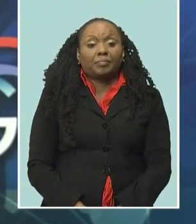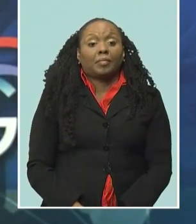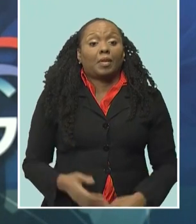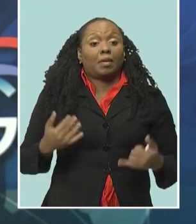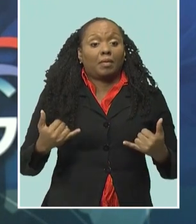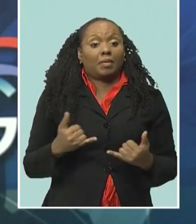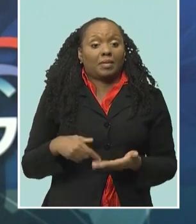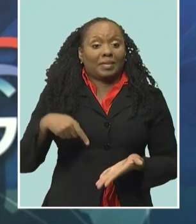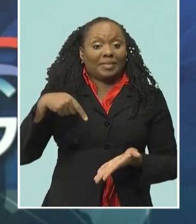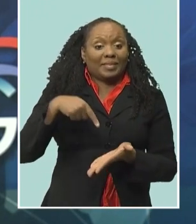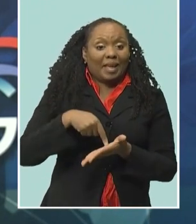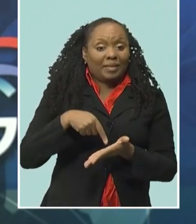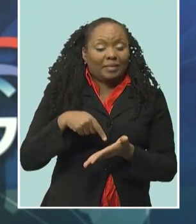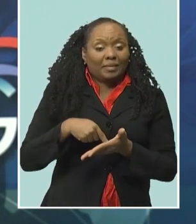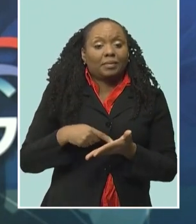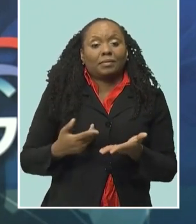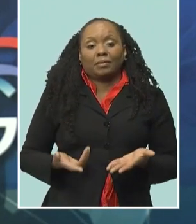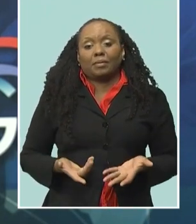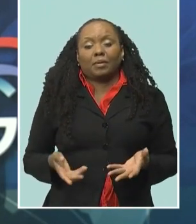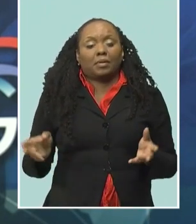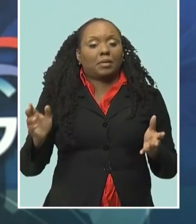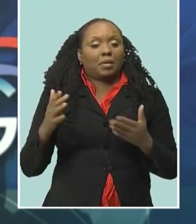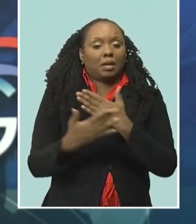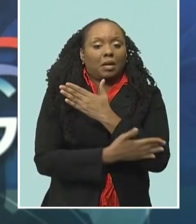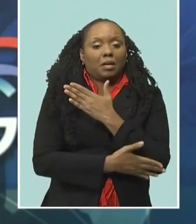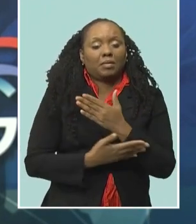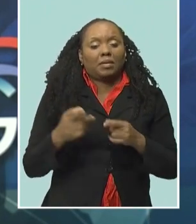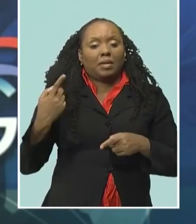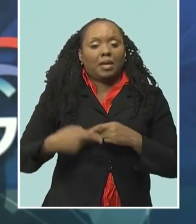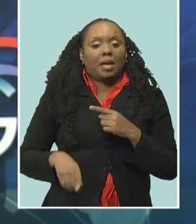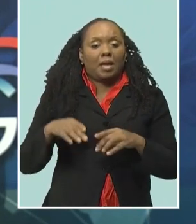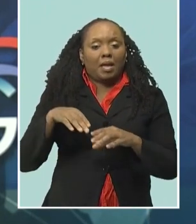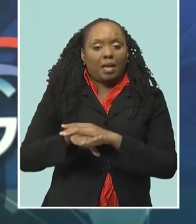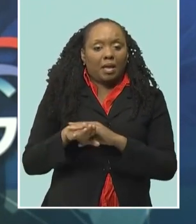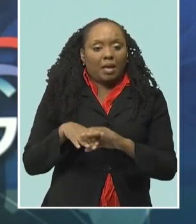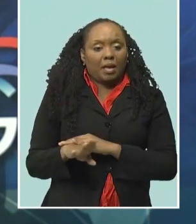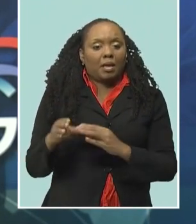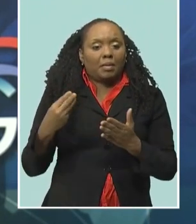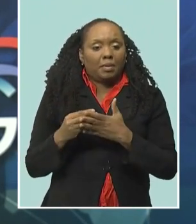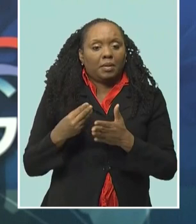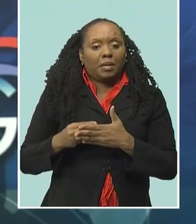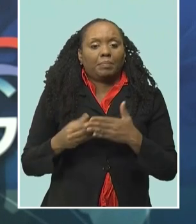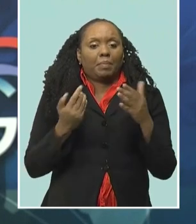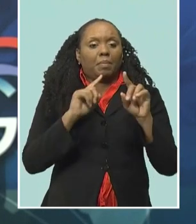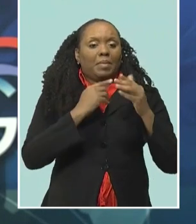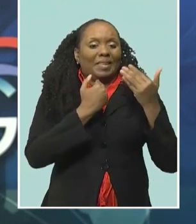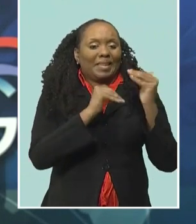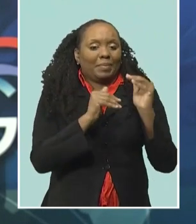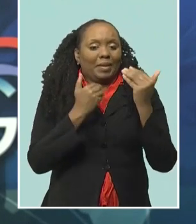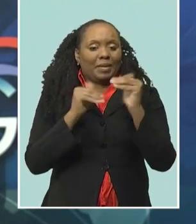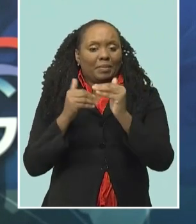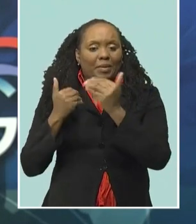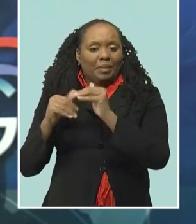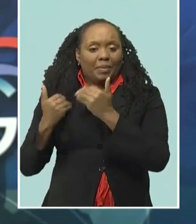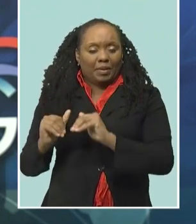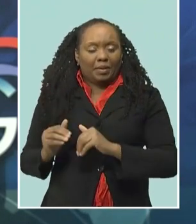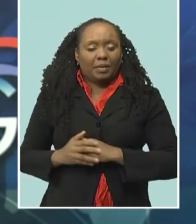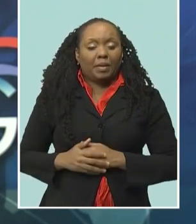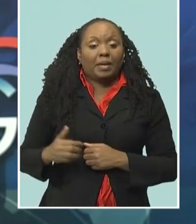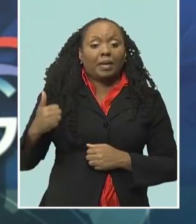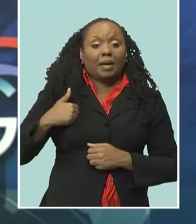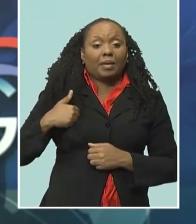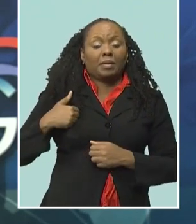crisis, along with the inability of developing countries to access affordable finance, limits their ability to invest in the SDGs. Meanwhile,